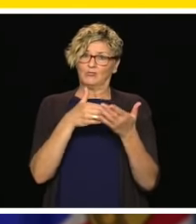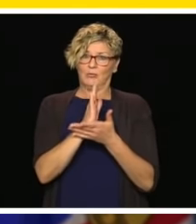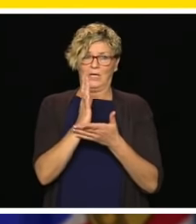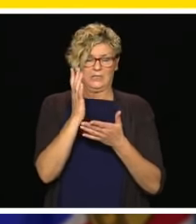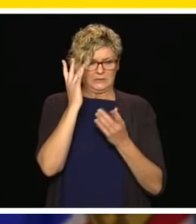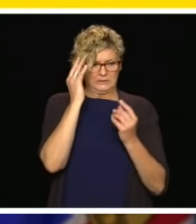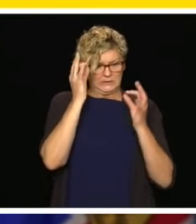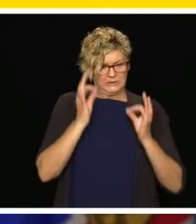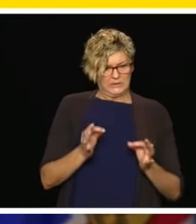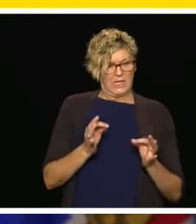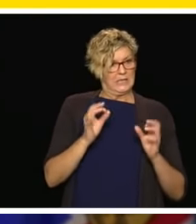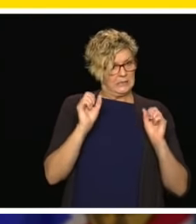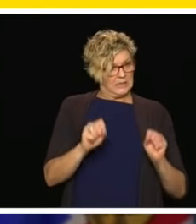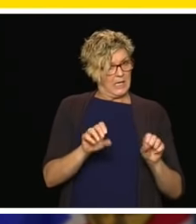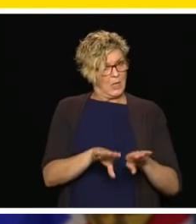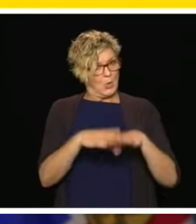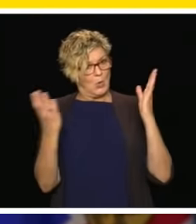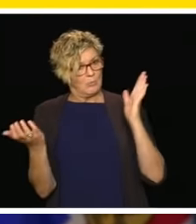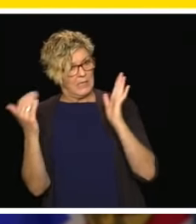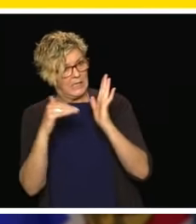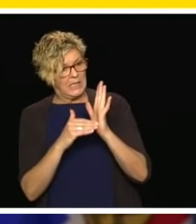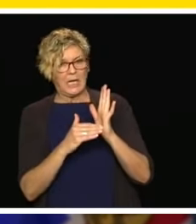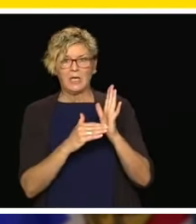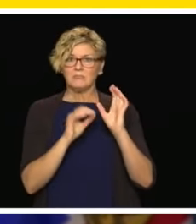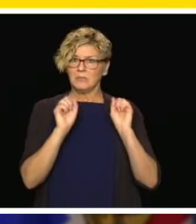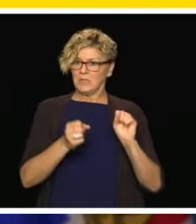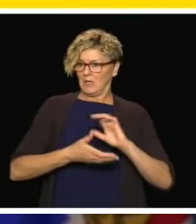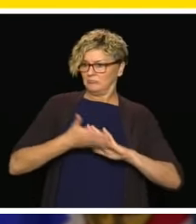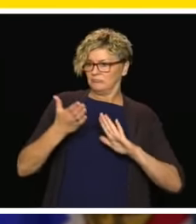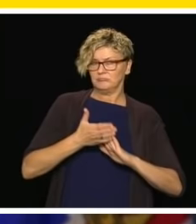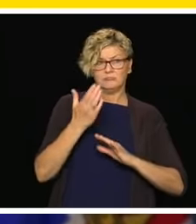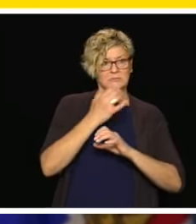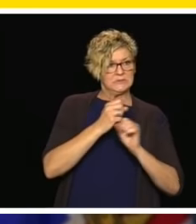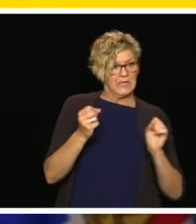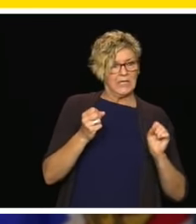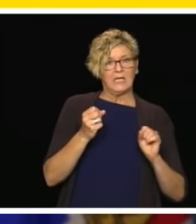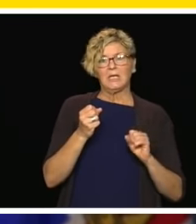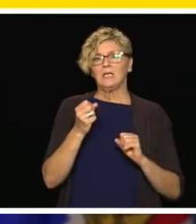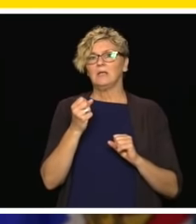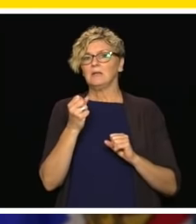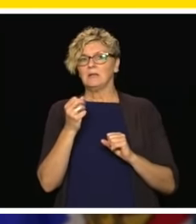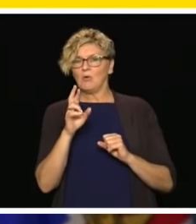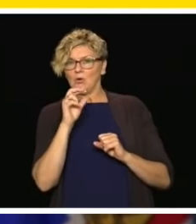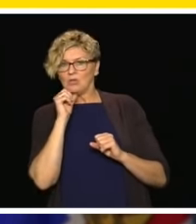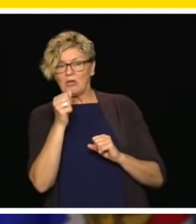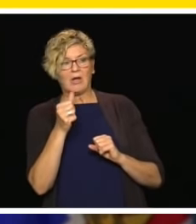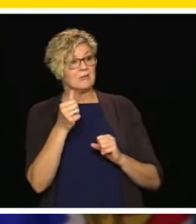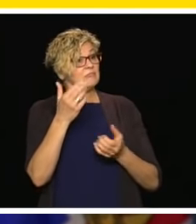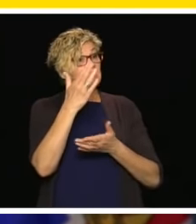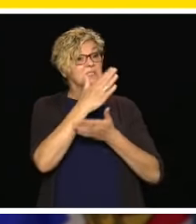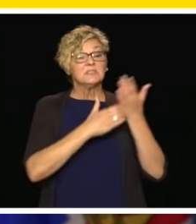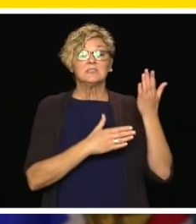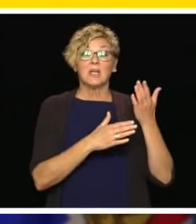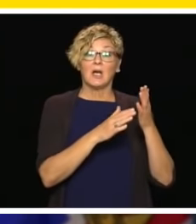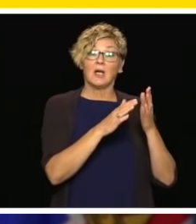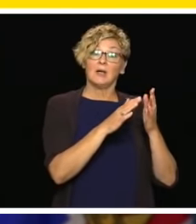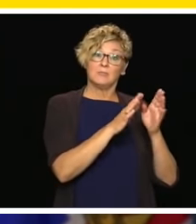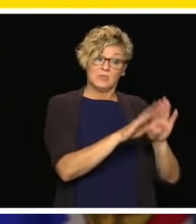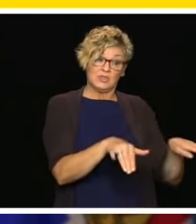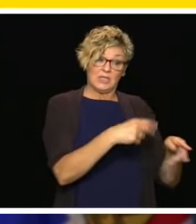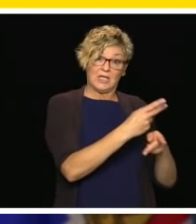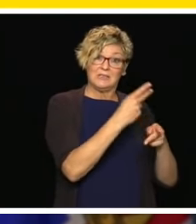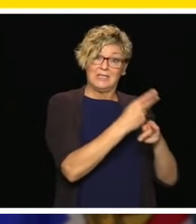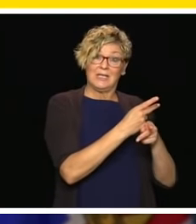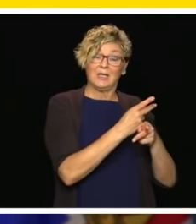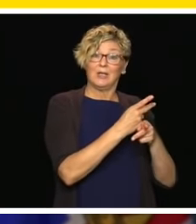operating a centre. I've heard from for example small family childcare provider who has a senior at home or a family member who may have some